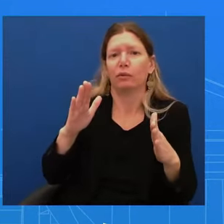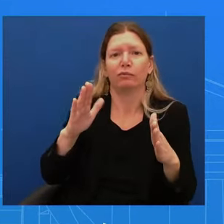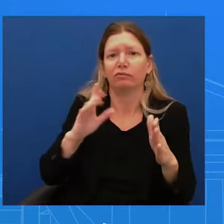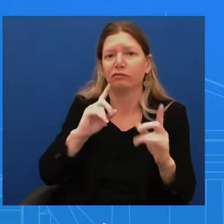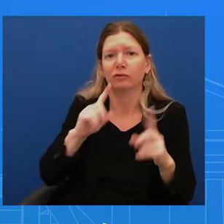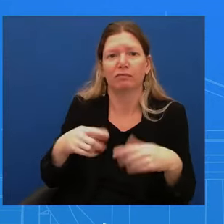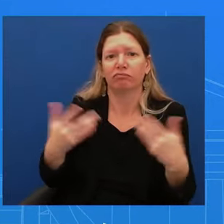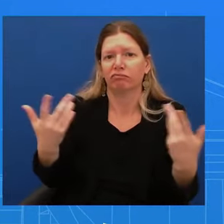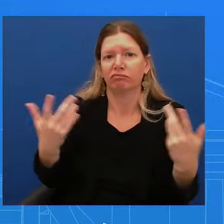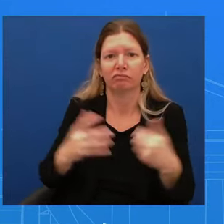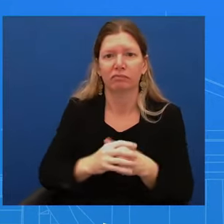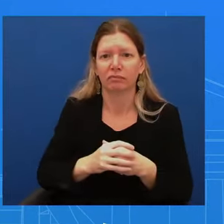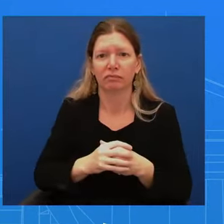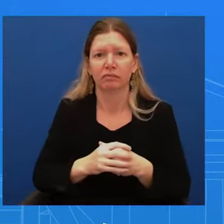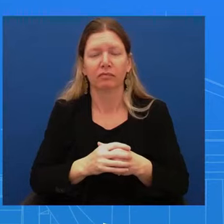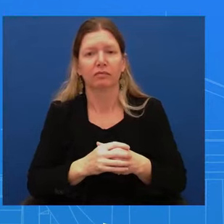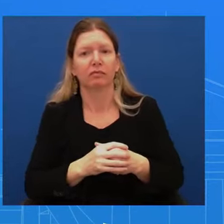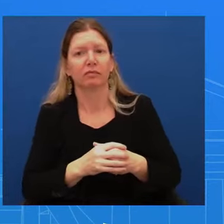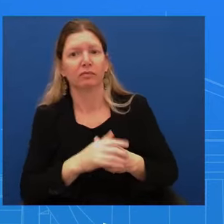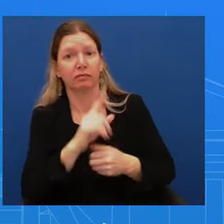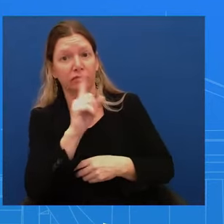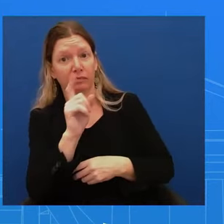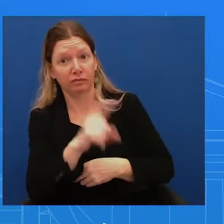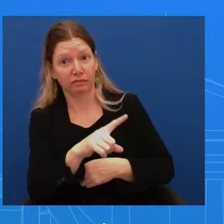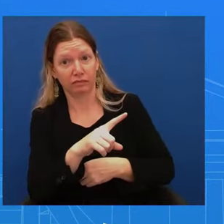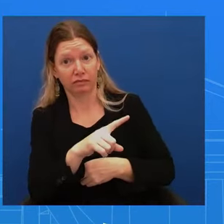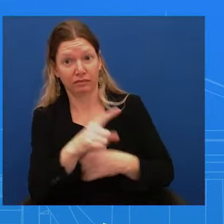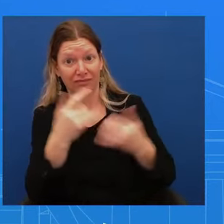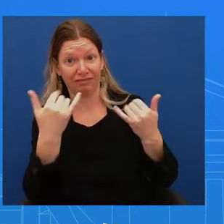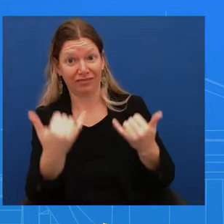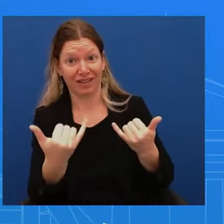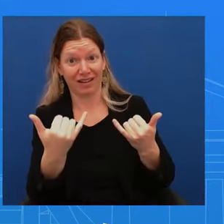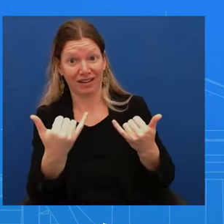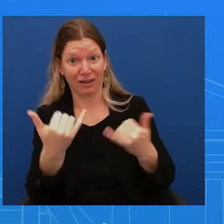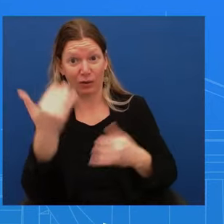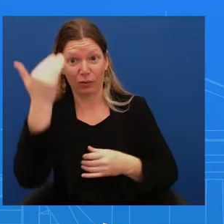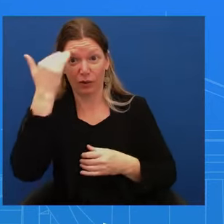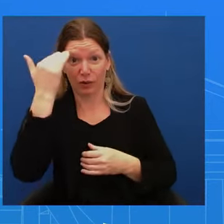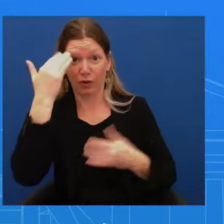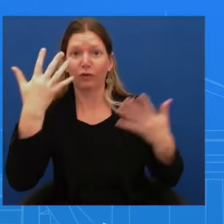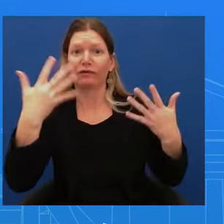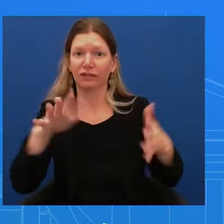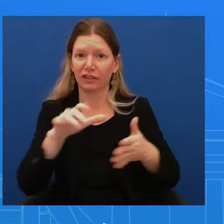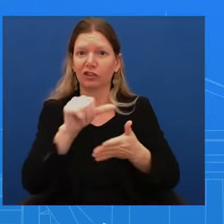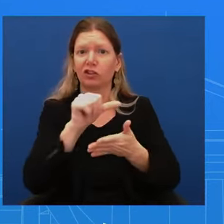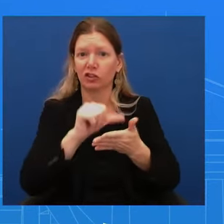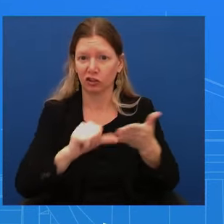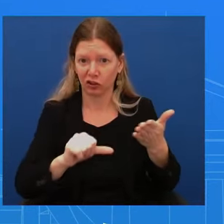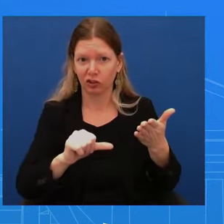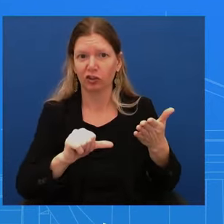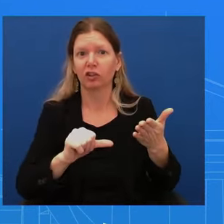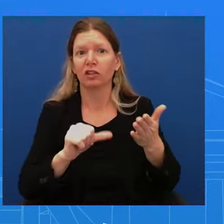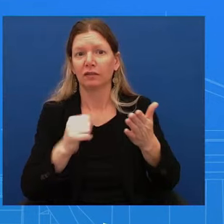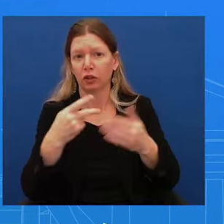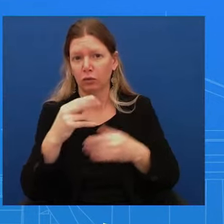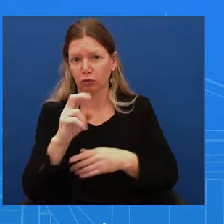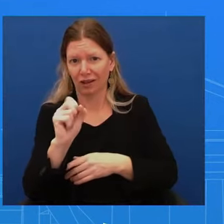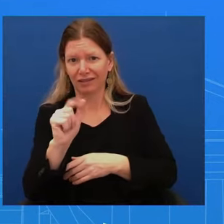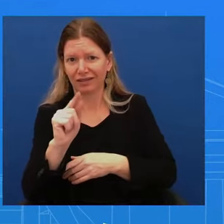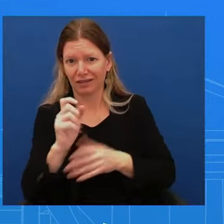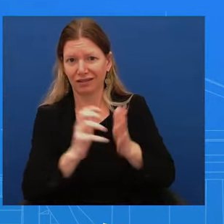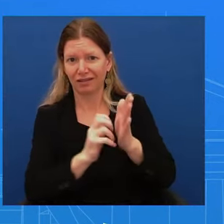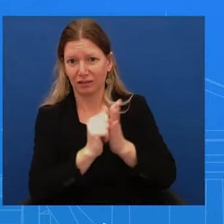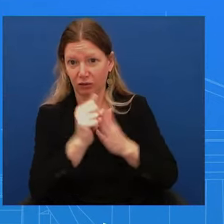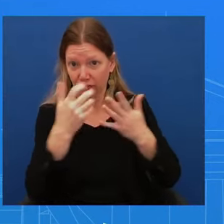Austin underwent surgery for prostate cancer. Does the White House and does the president believe that he should have been